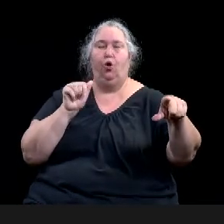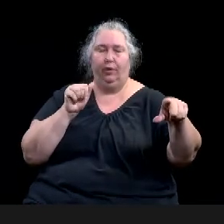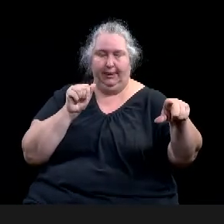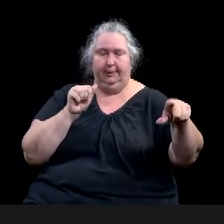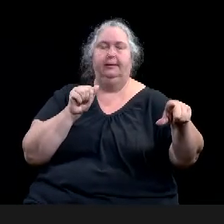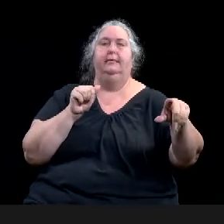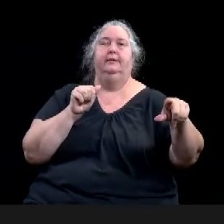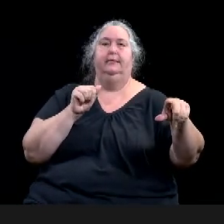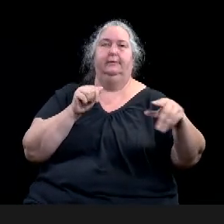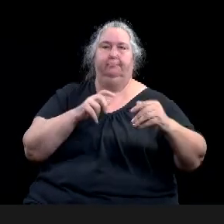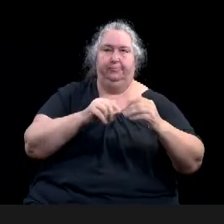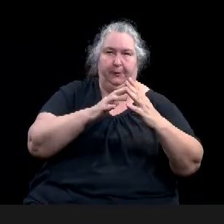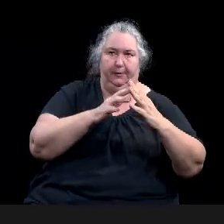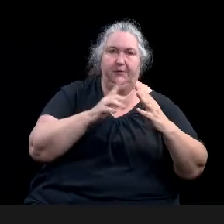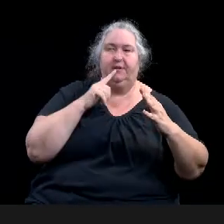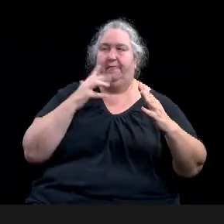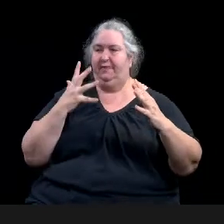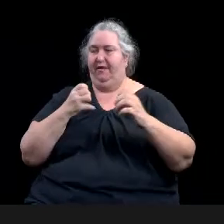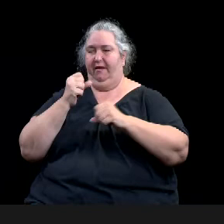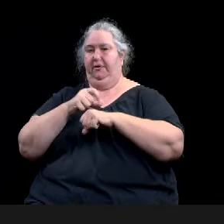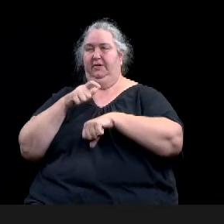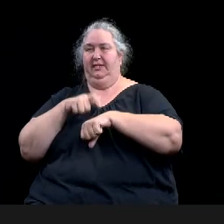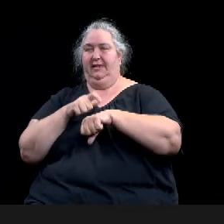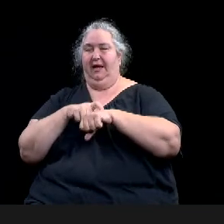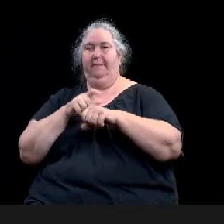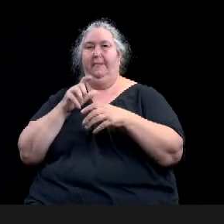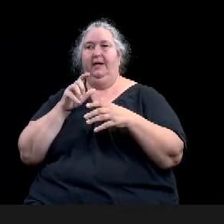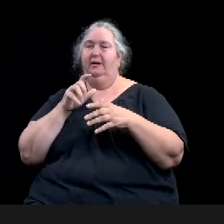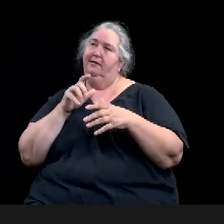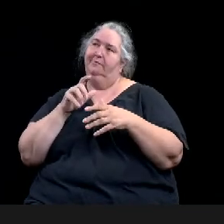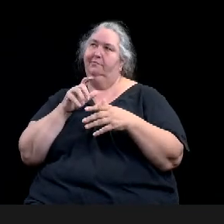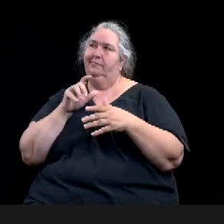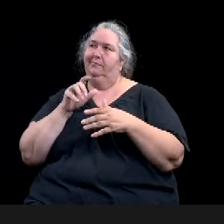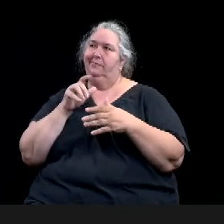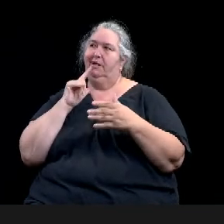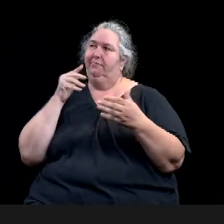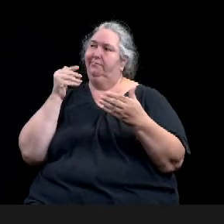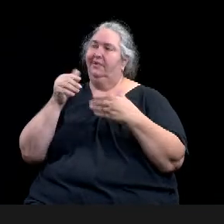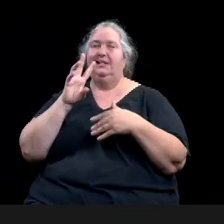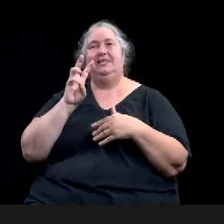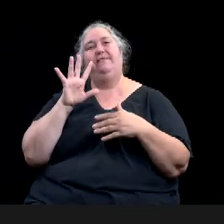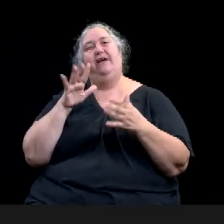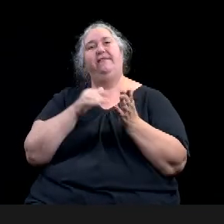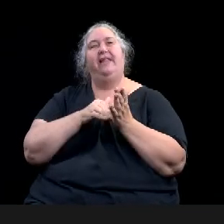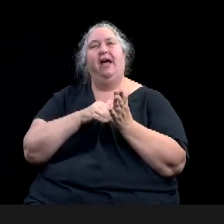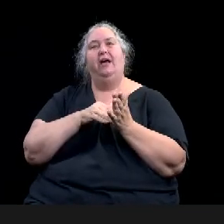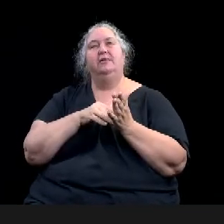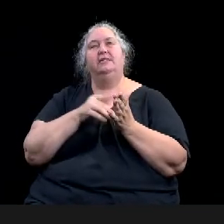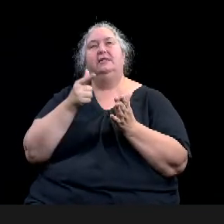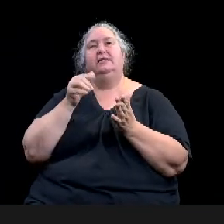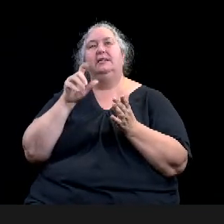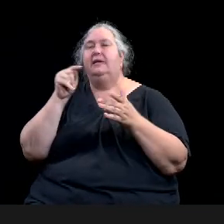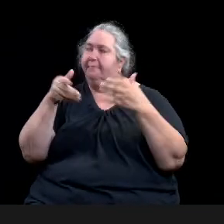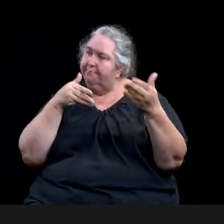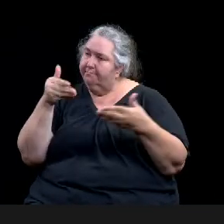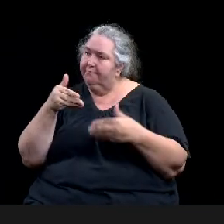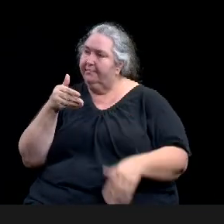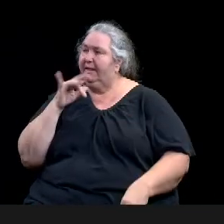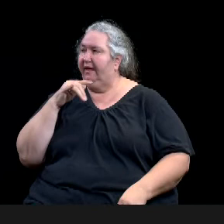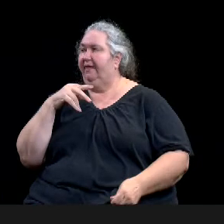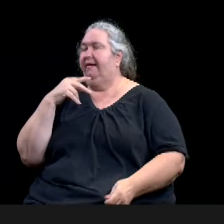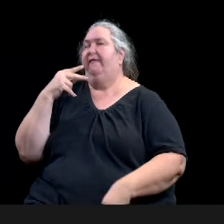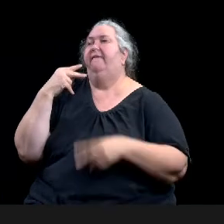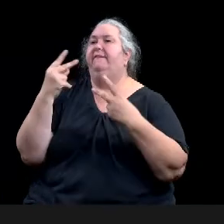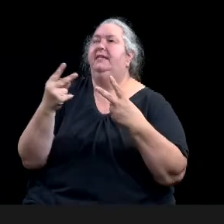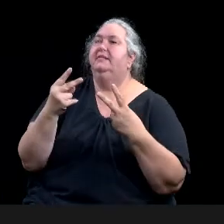uh, visited the, the museum and visitor center. Um, we know that Waco is a destination getaway